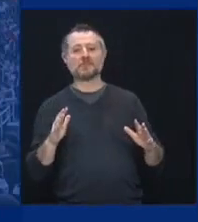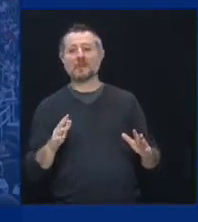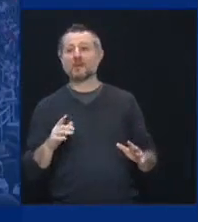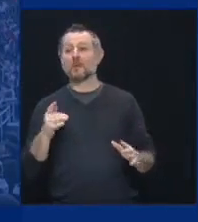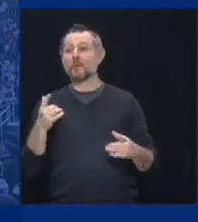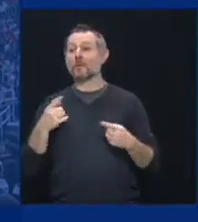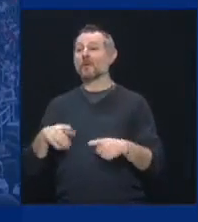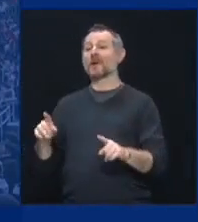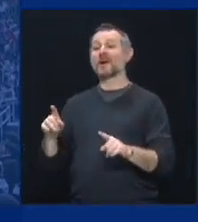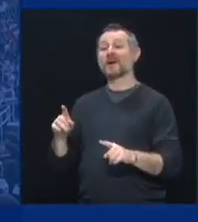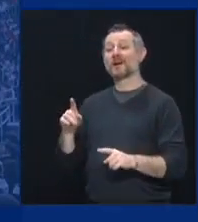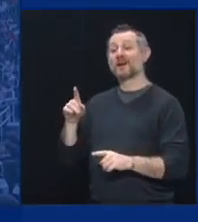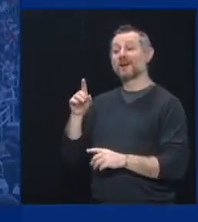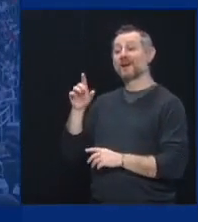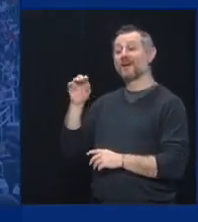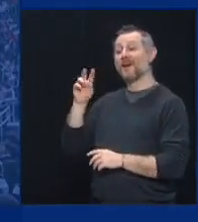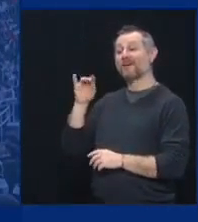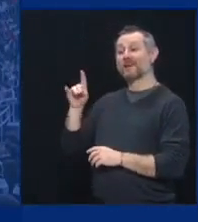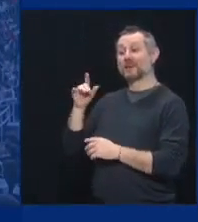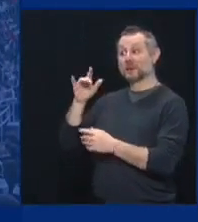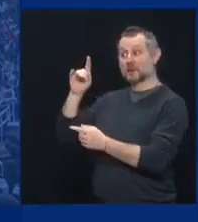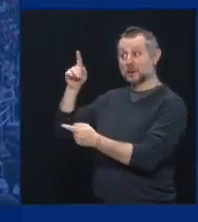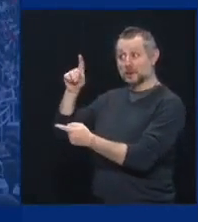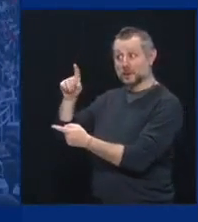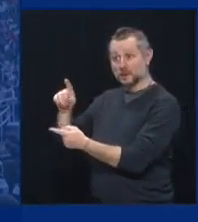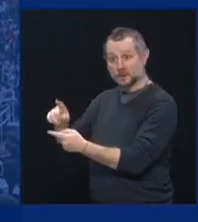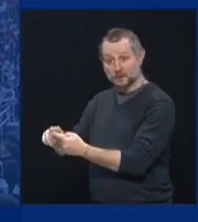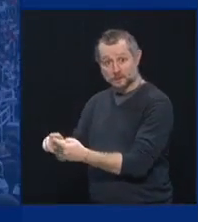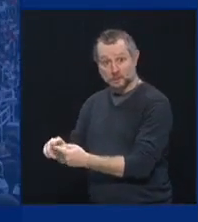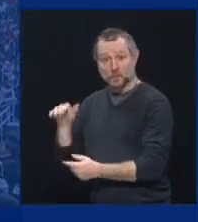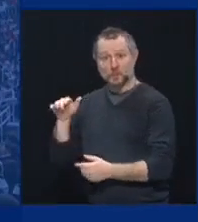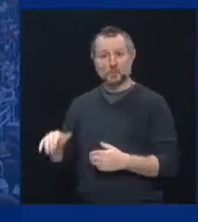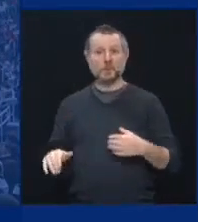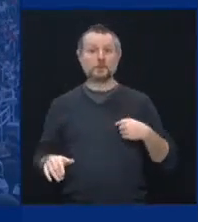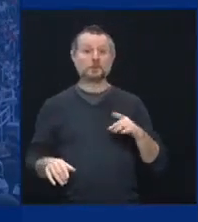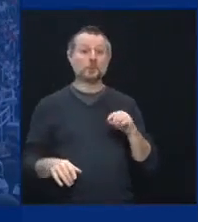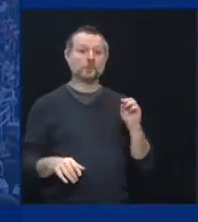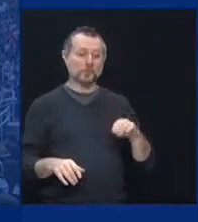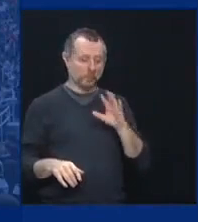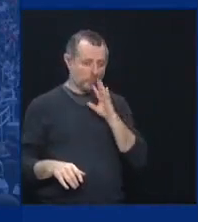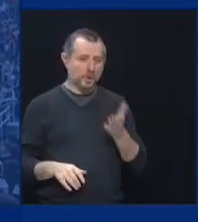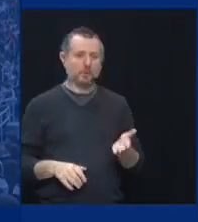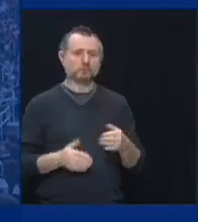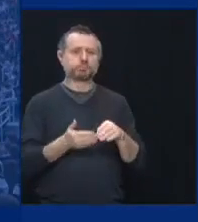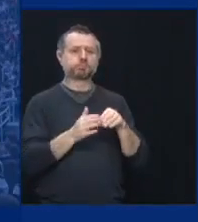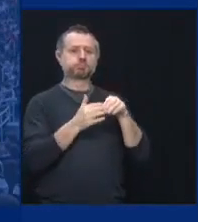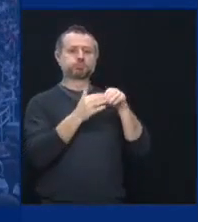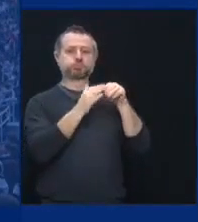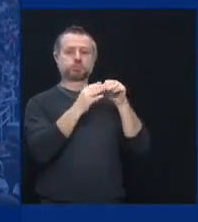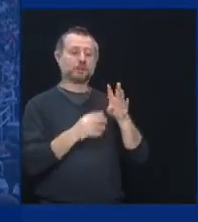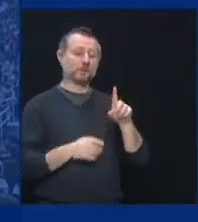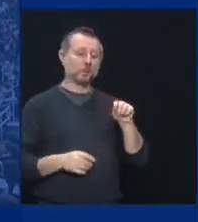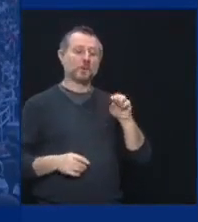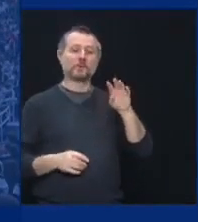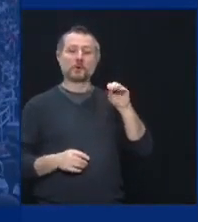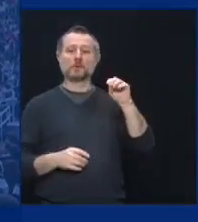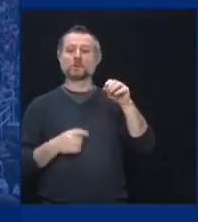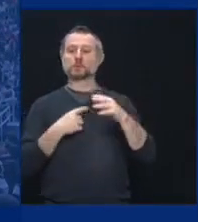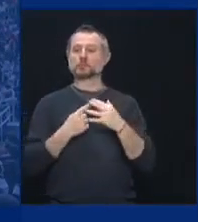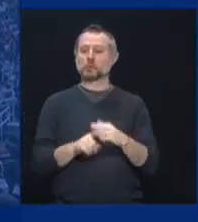improve, the capacity will continue to increase. So this is our starting point. But